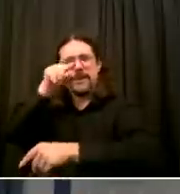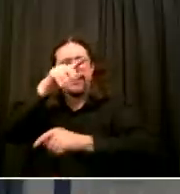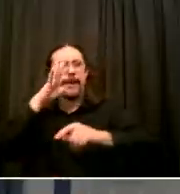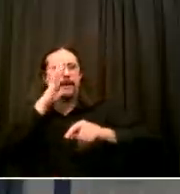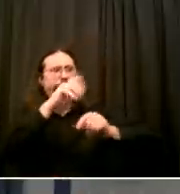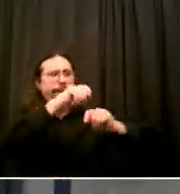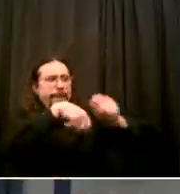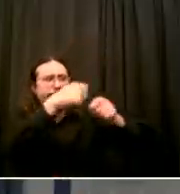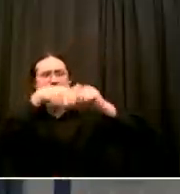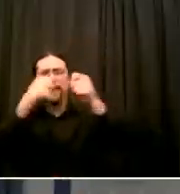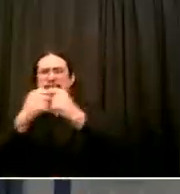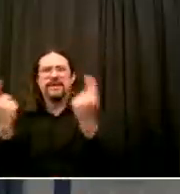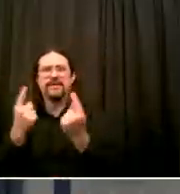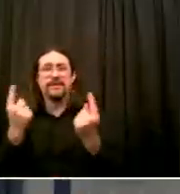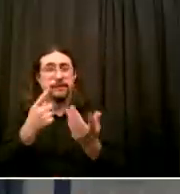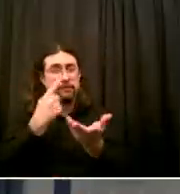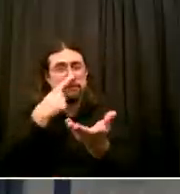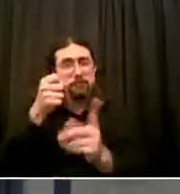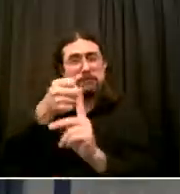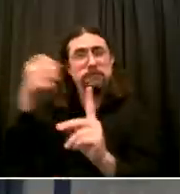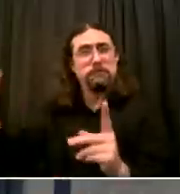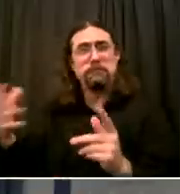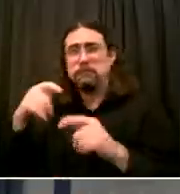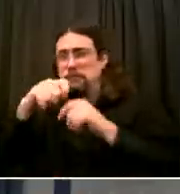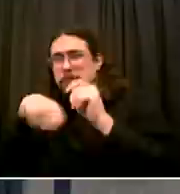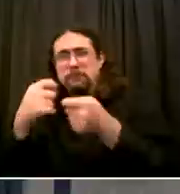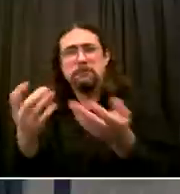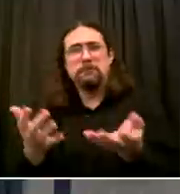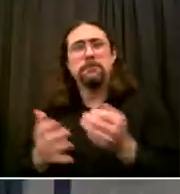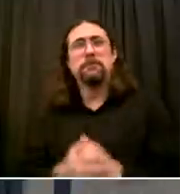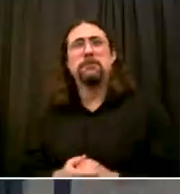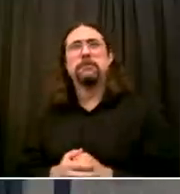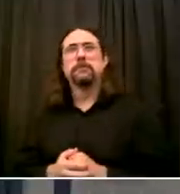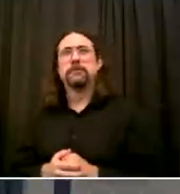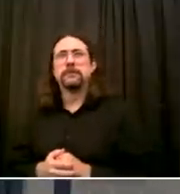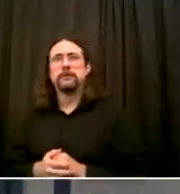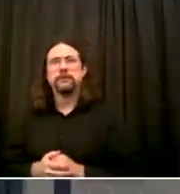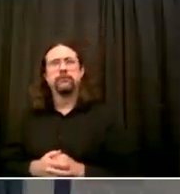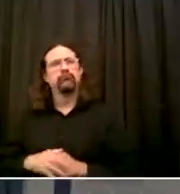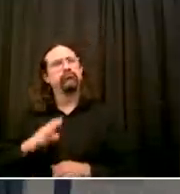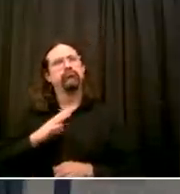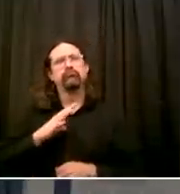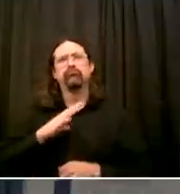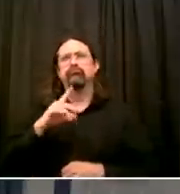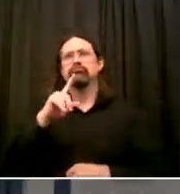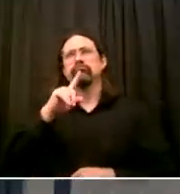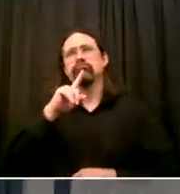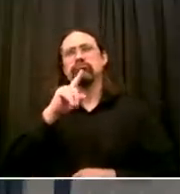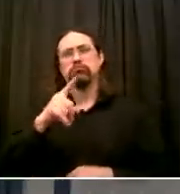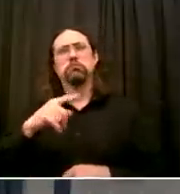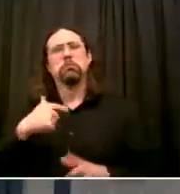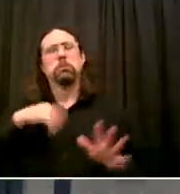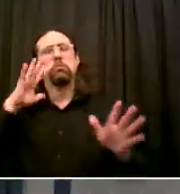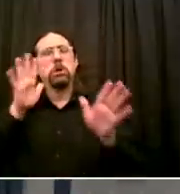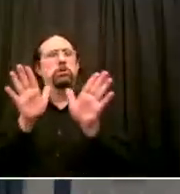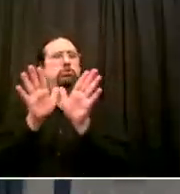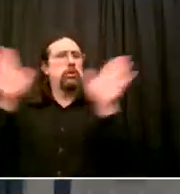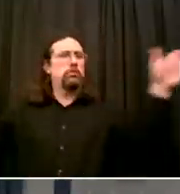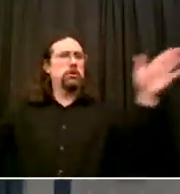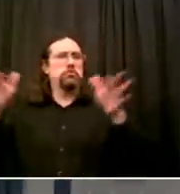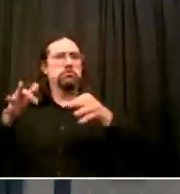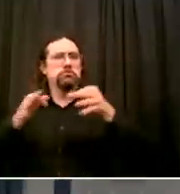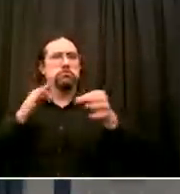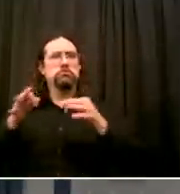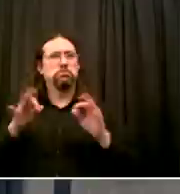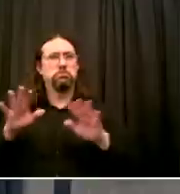done by other groups? Yeah, I'll say it broadly Obviously Commissioner Shea can give you a much more detailed answer But look,